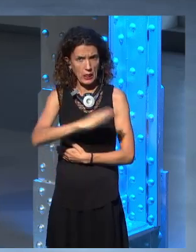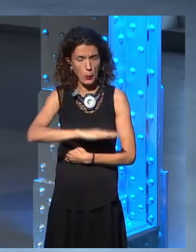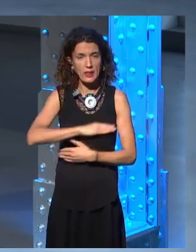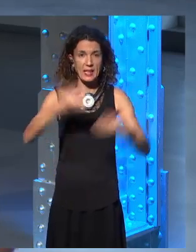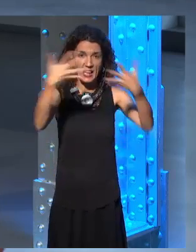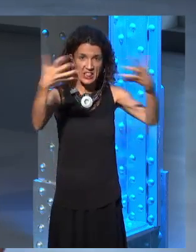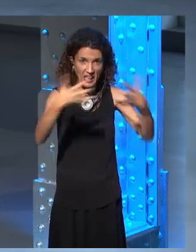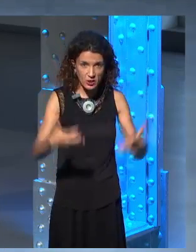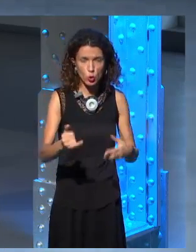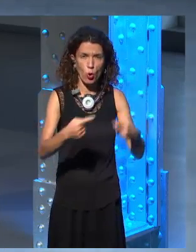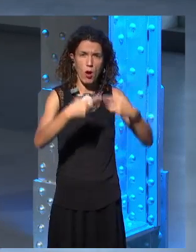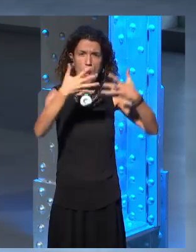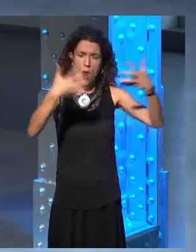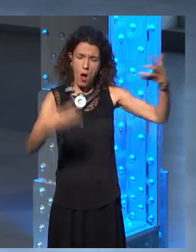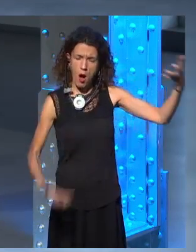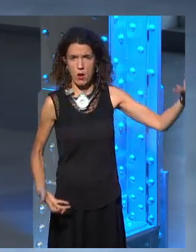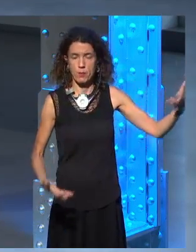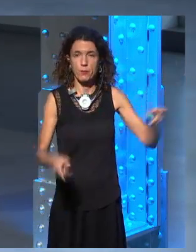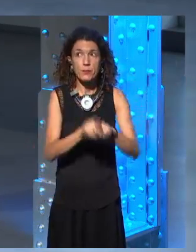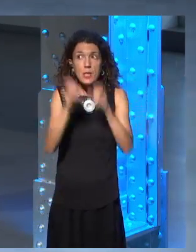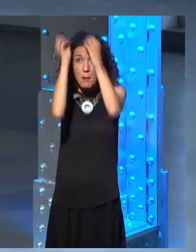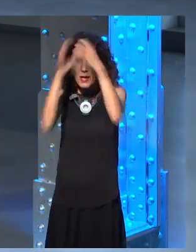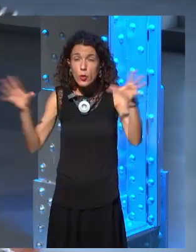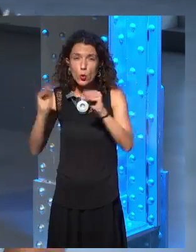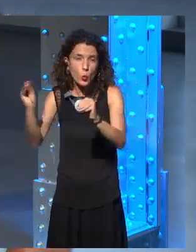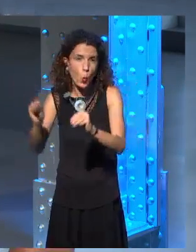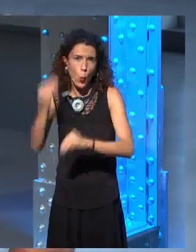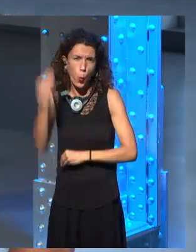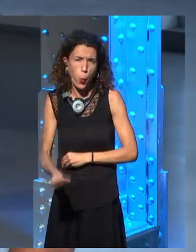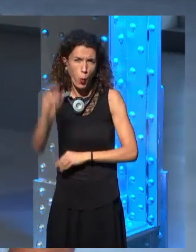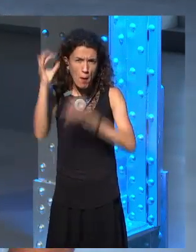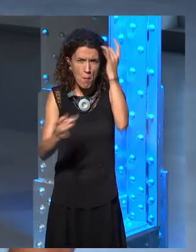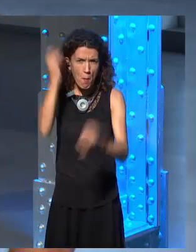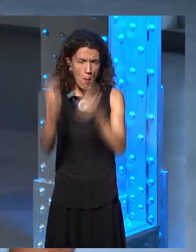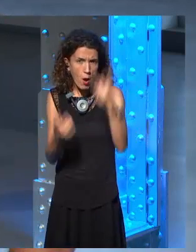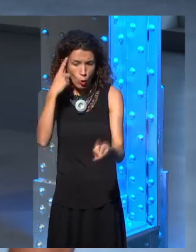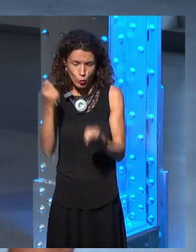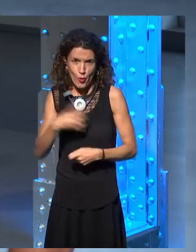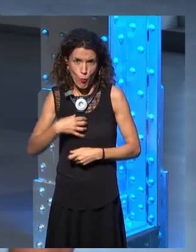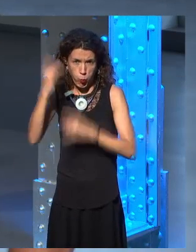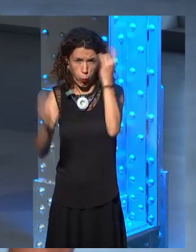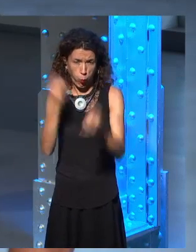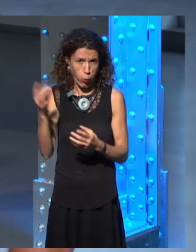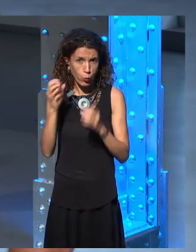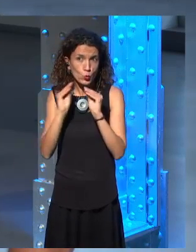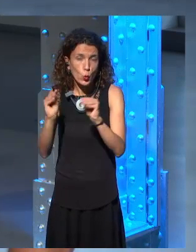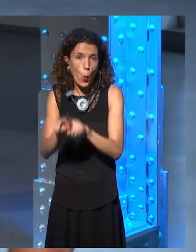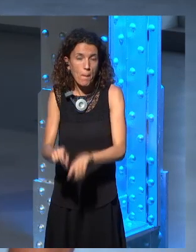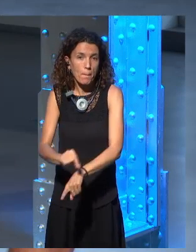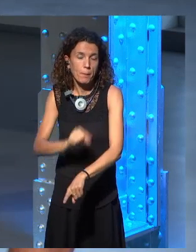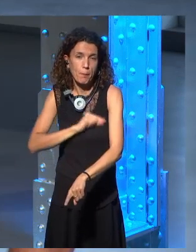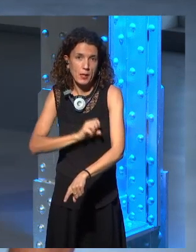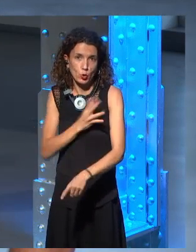fertile imagination and he was so, as I say, passionate. But, um, what happened